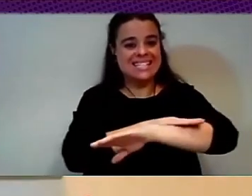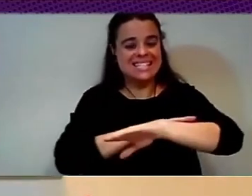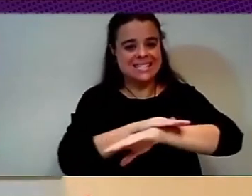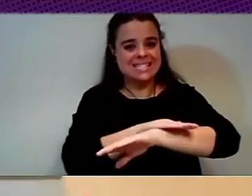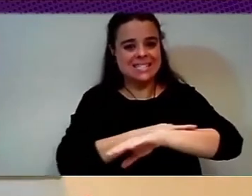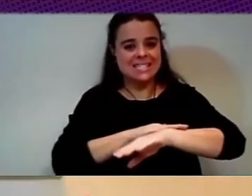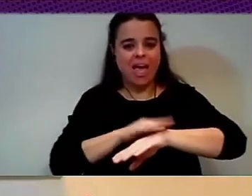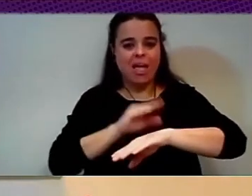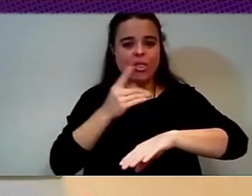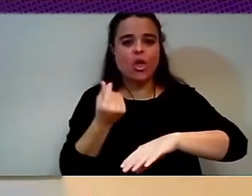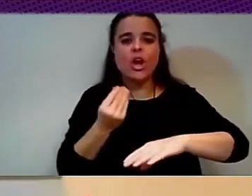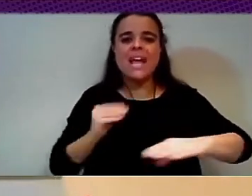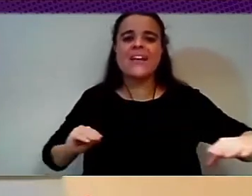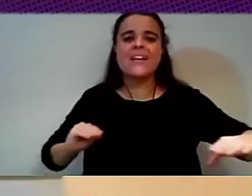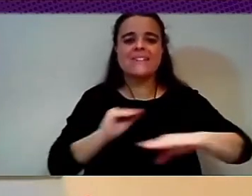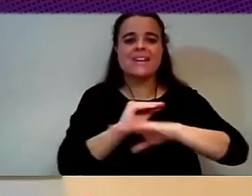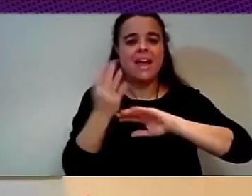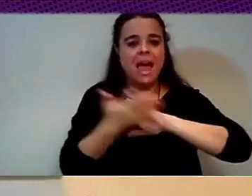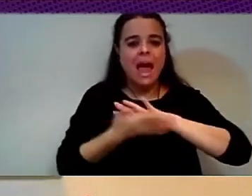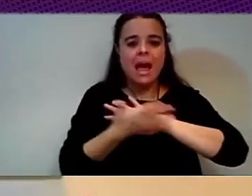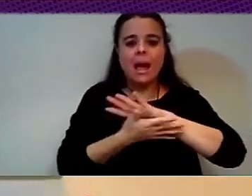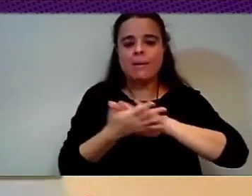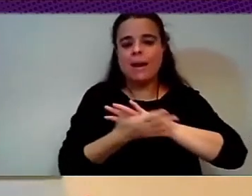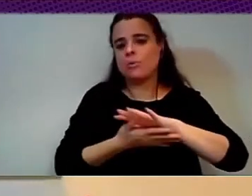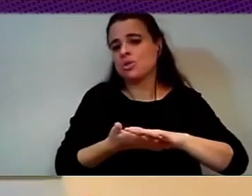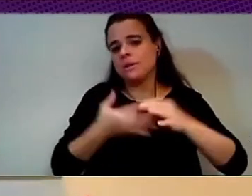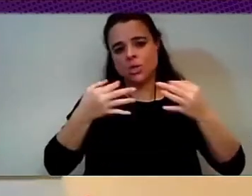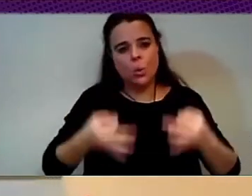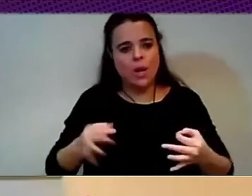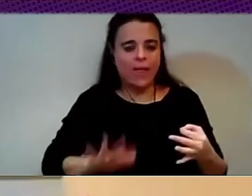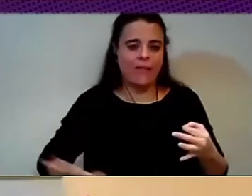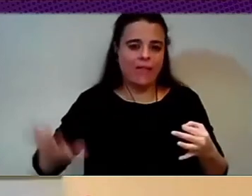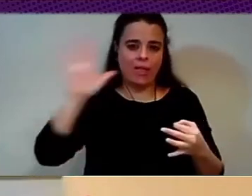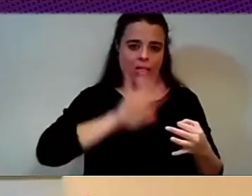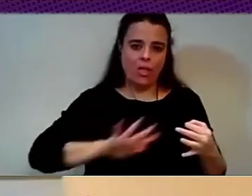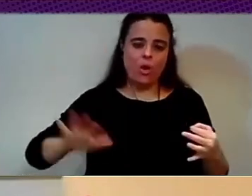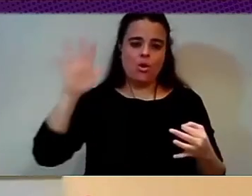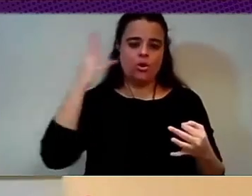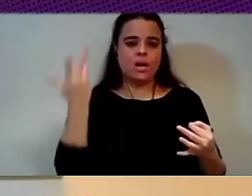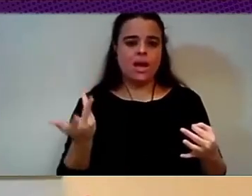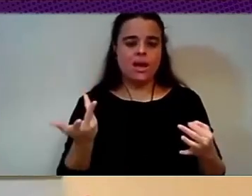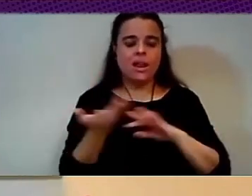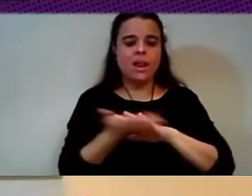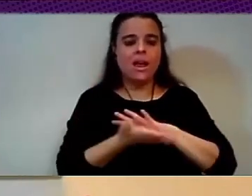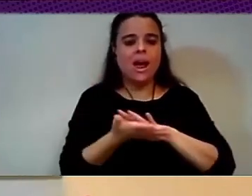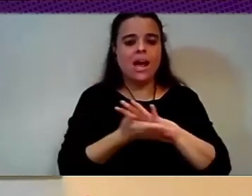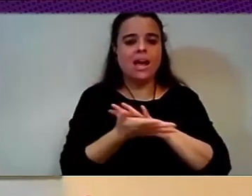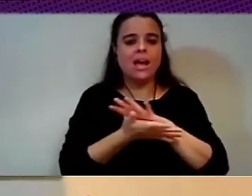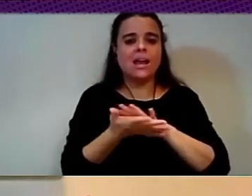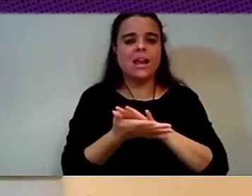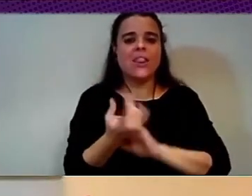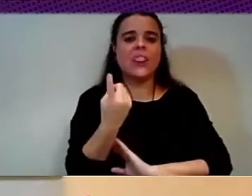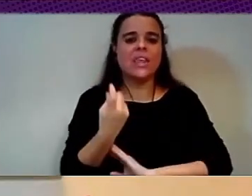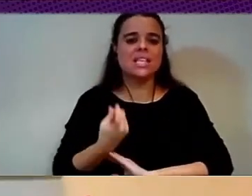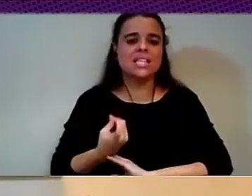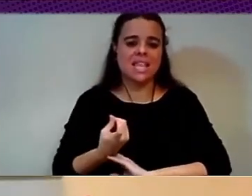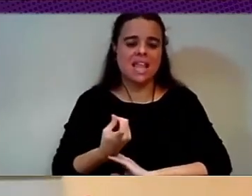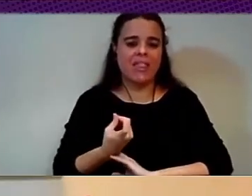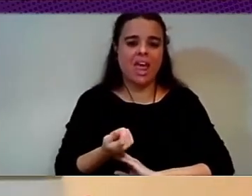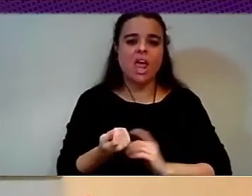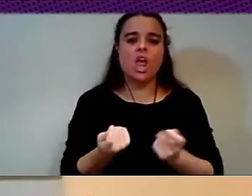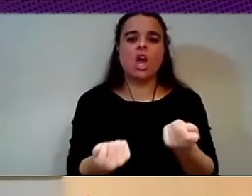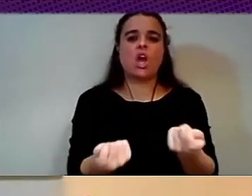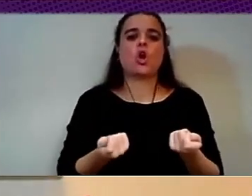And this is also, you know, this is very strong. They need, I think, to have a democratic control. But on top of that,